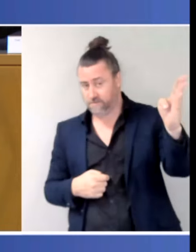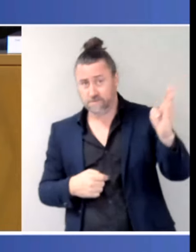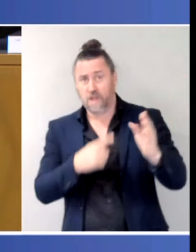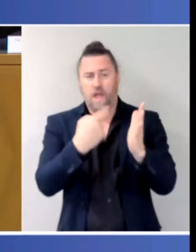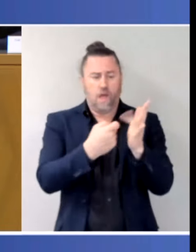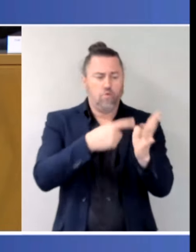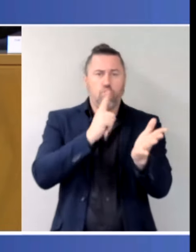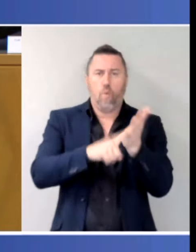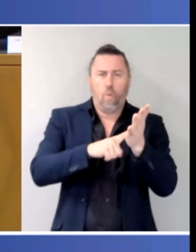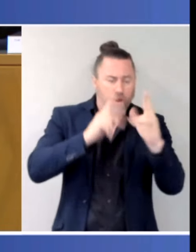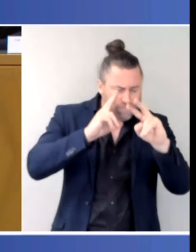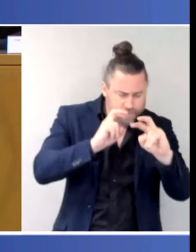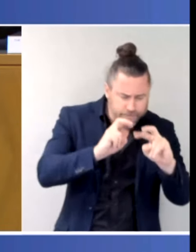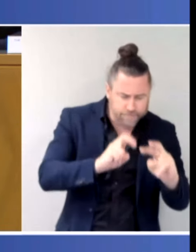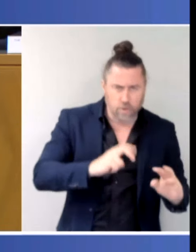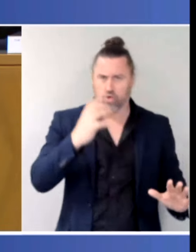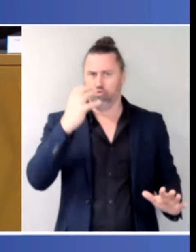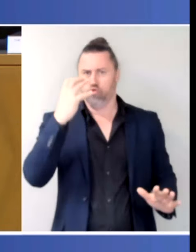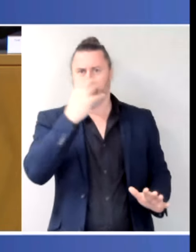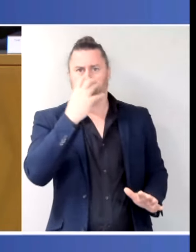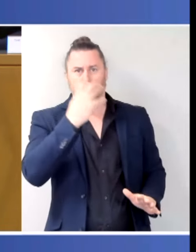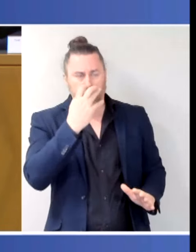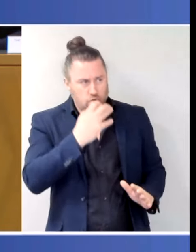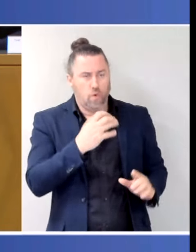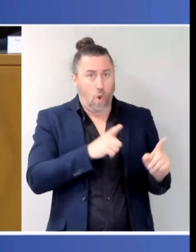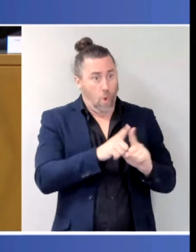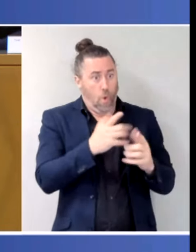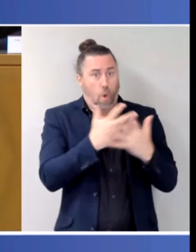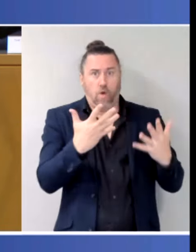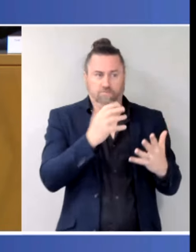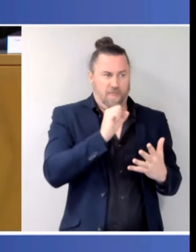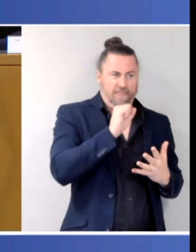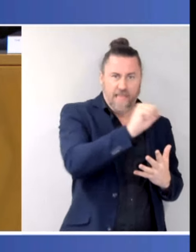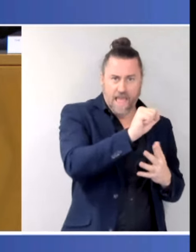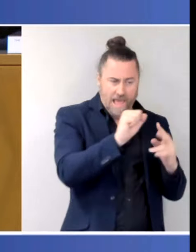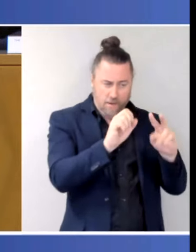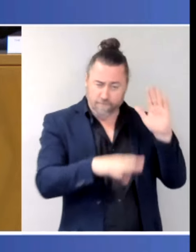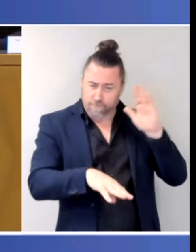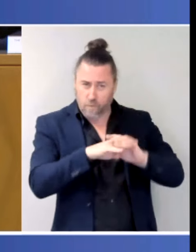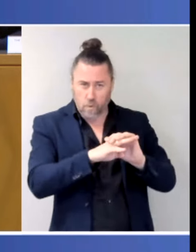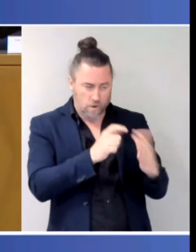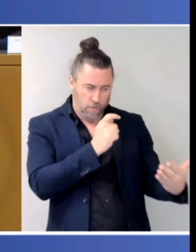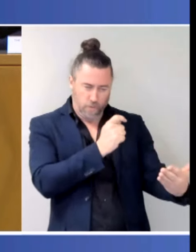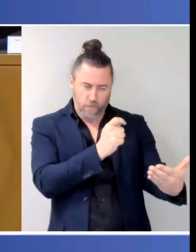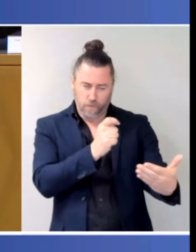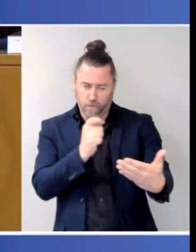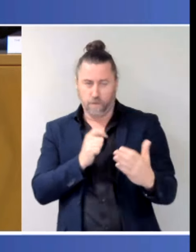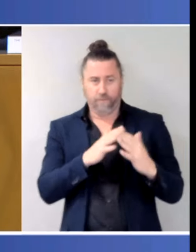learning from that experience. So one of the things that we have as part of the announcement today, for example, is $80 million